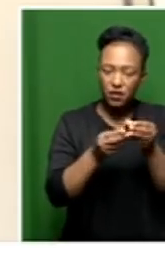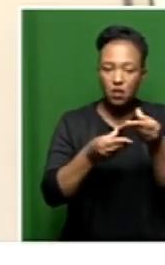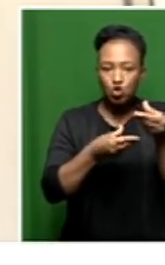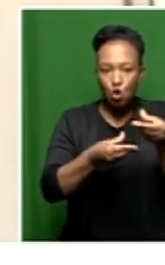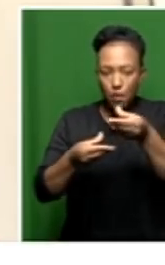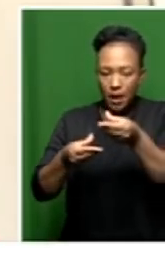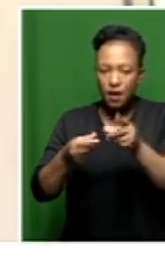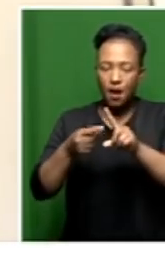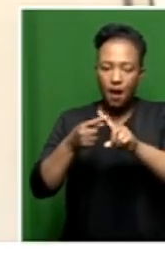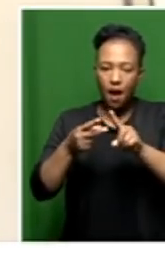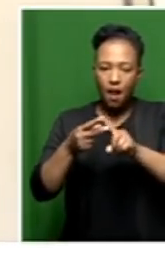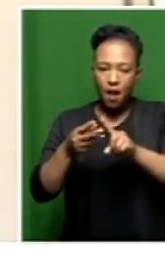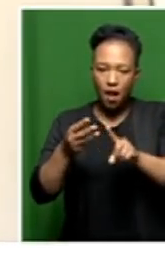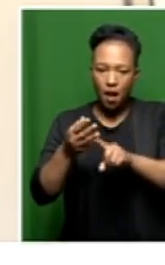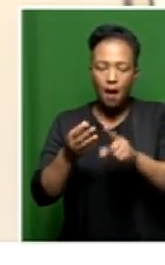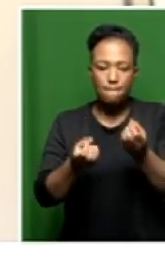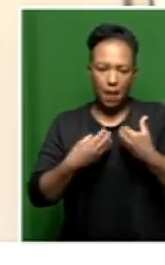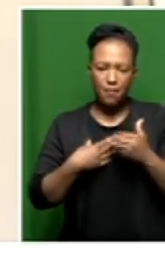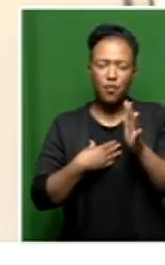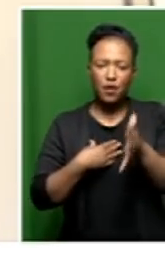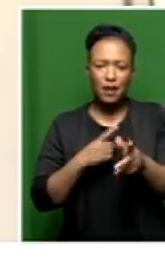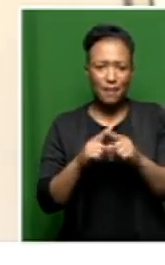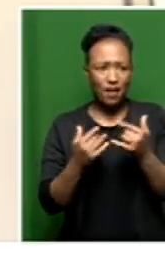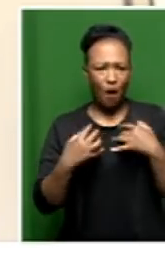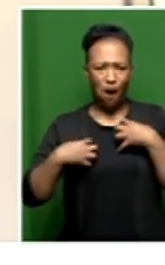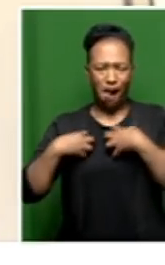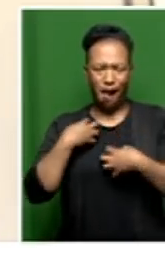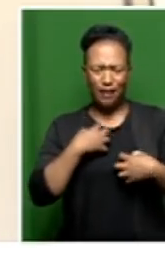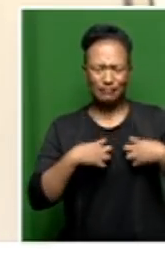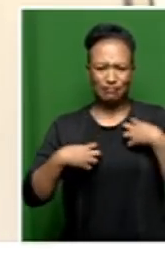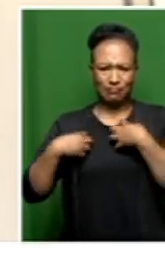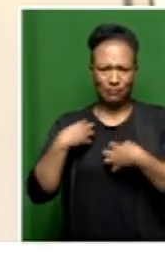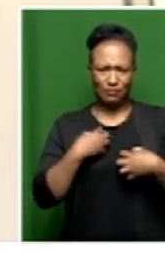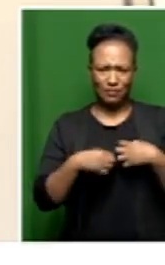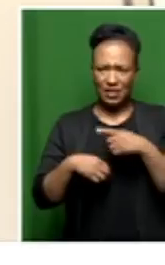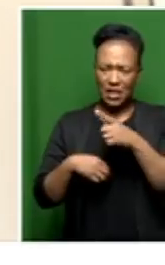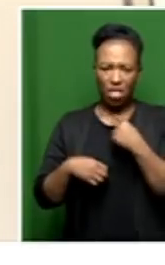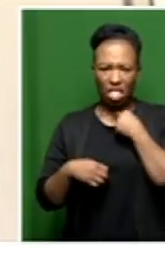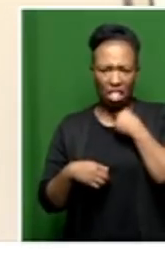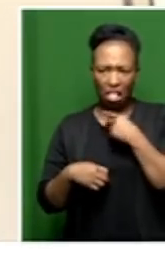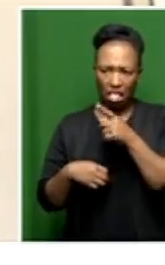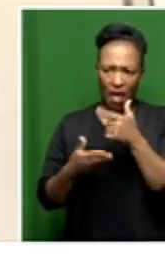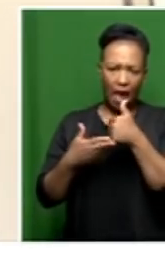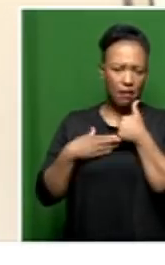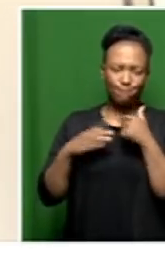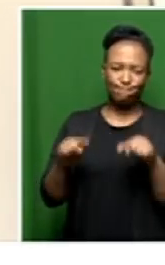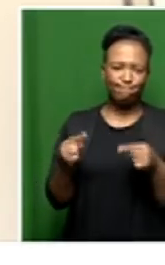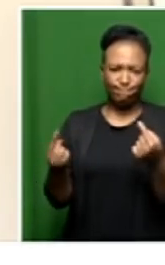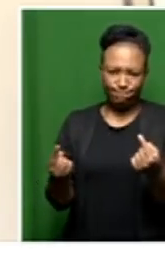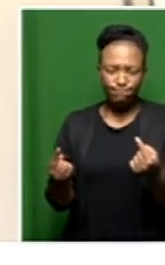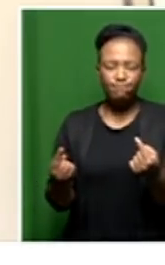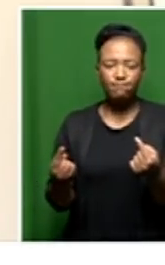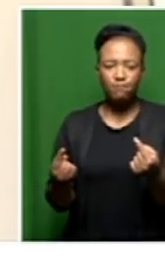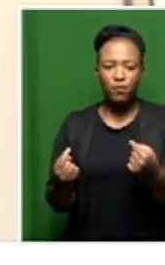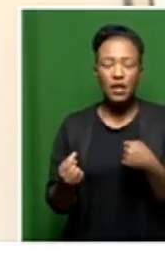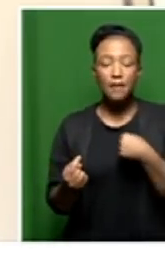that are required are provided. So, it is really frustrating when at this moment they are unable to help us in that regard. And